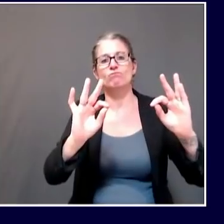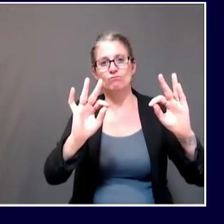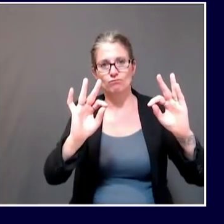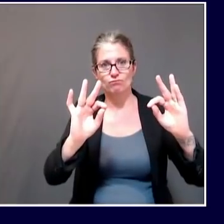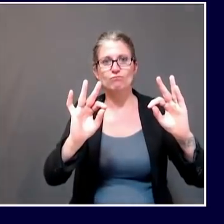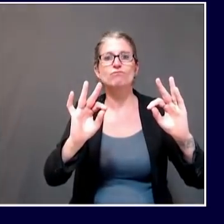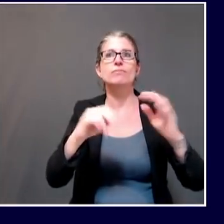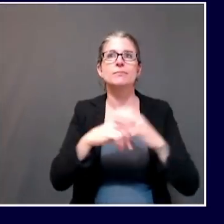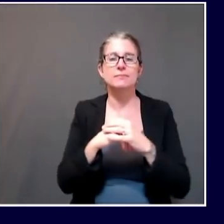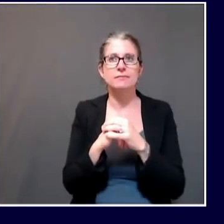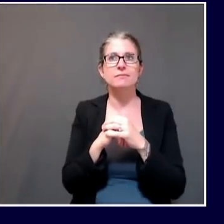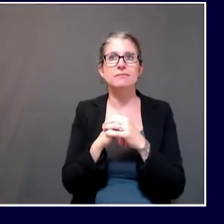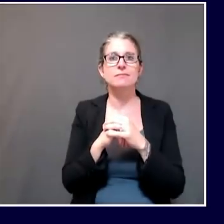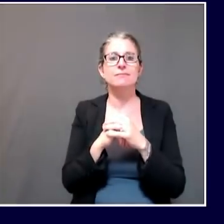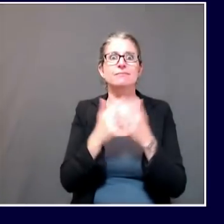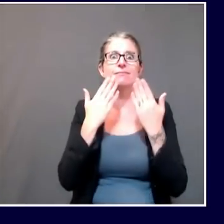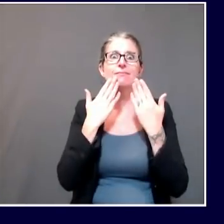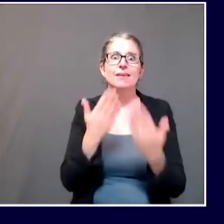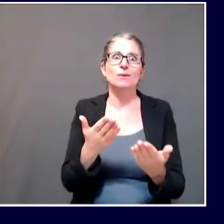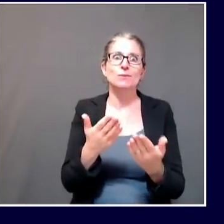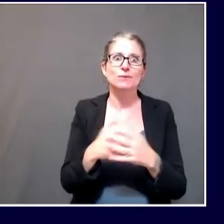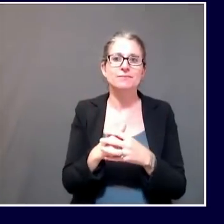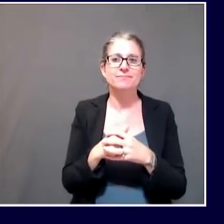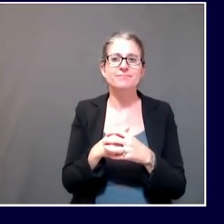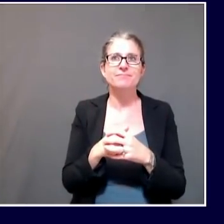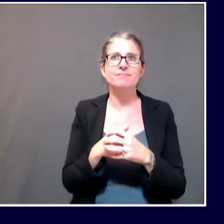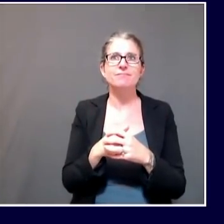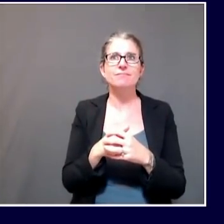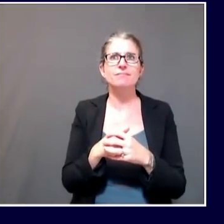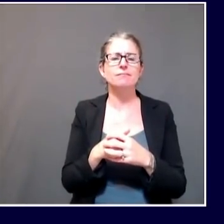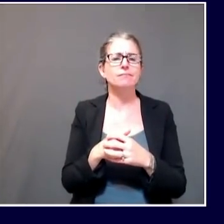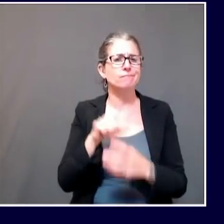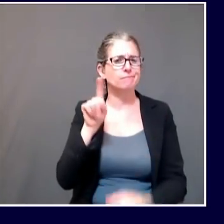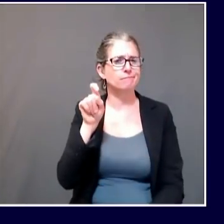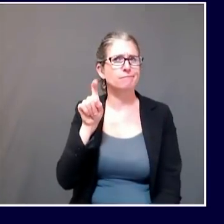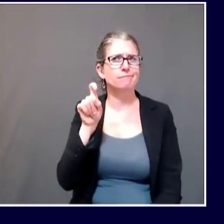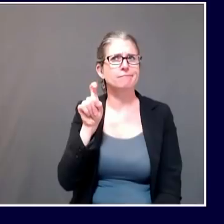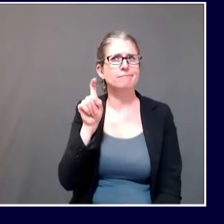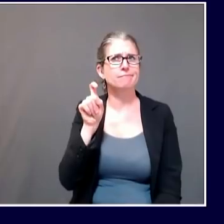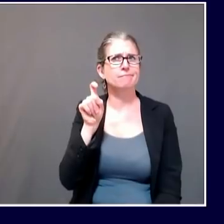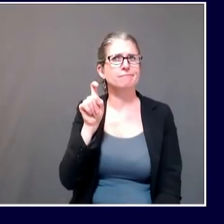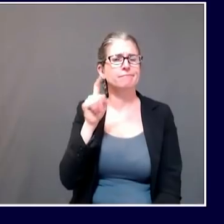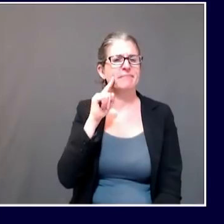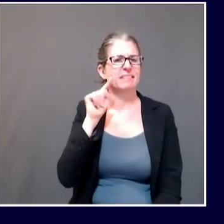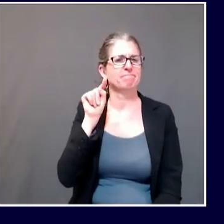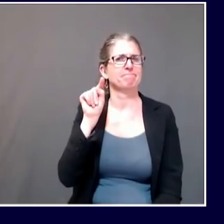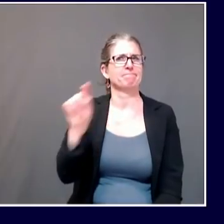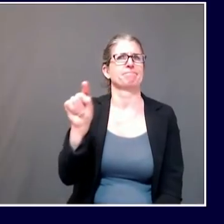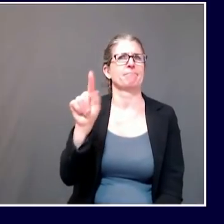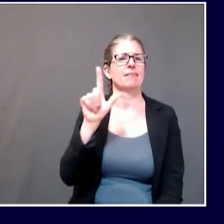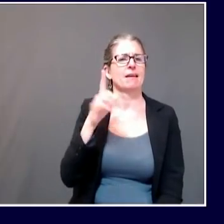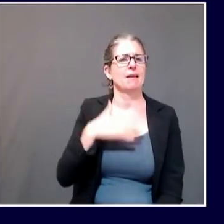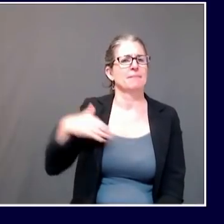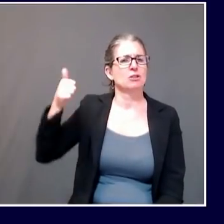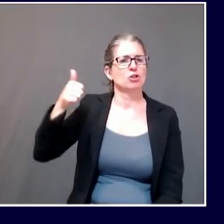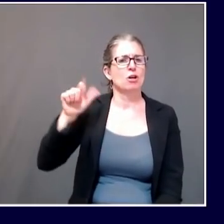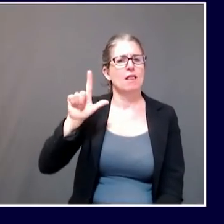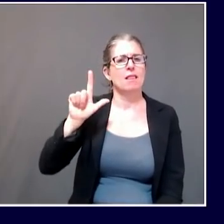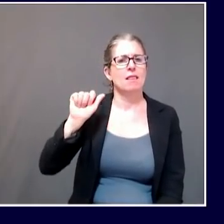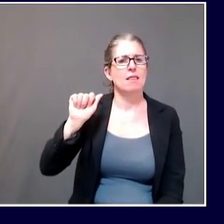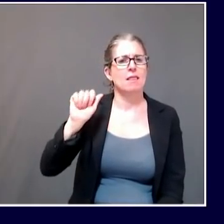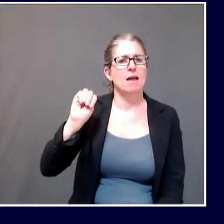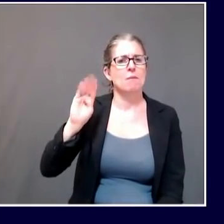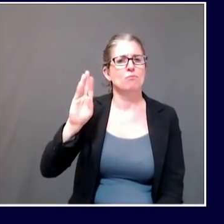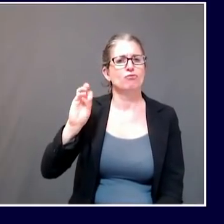Dr. Shah. Thank you very much. My question, I believe would go to Commissioner Lambrew and this is in regards to the community support guideline update